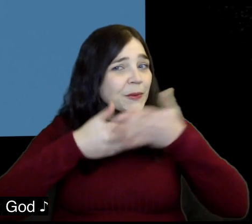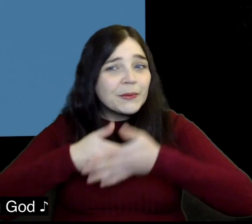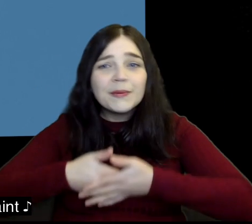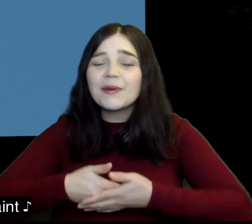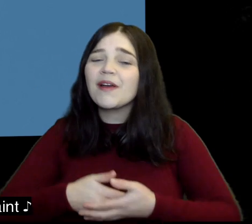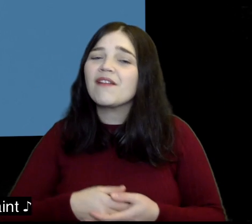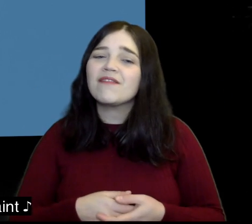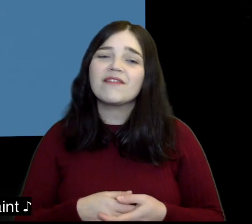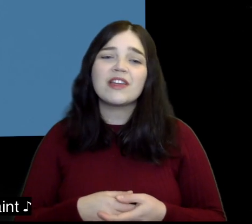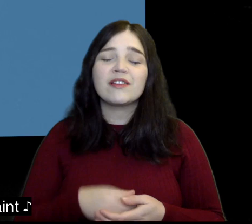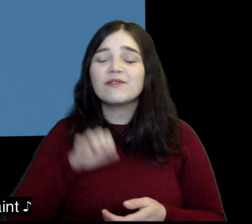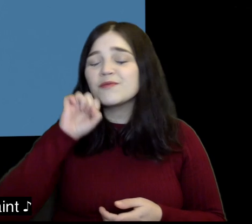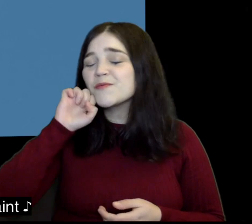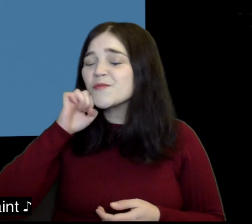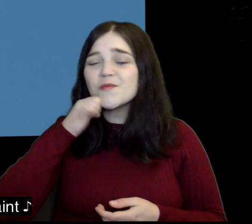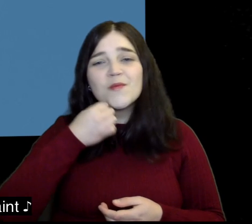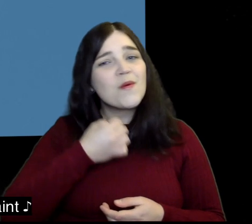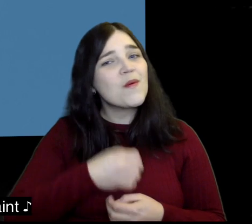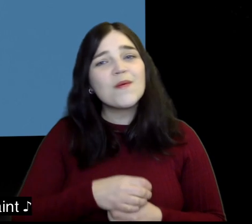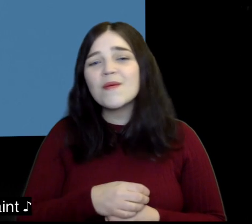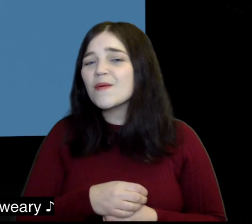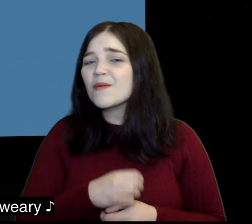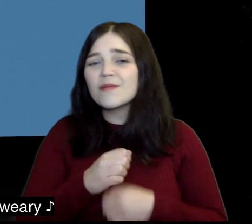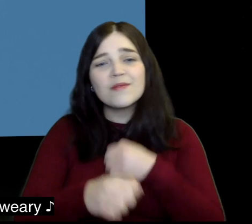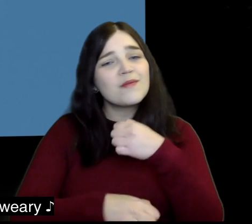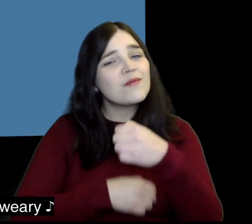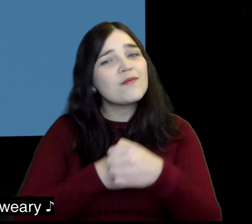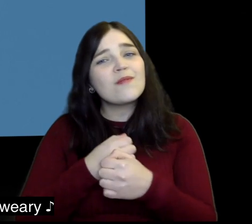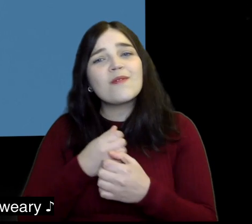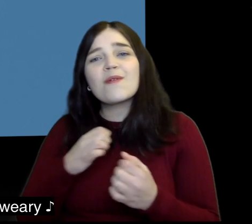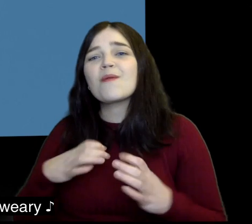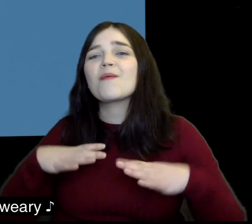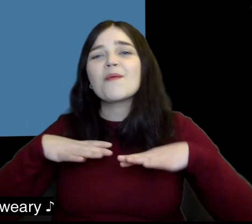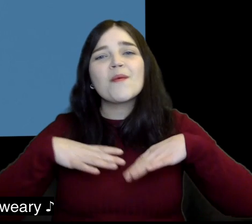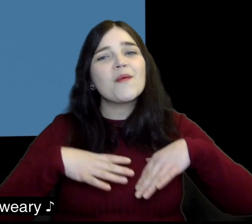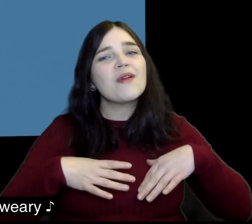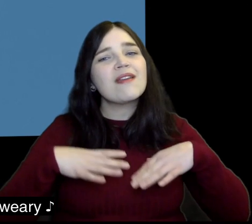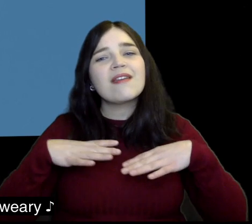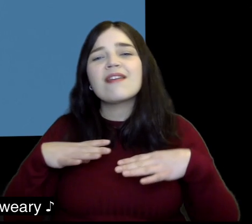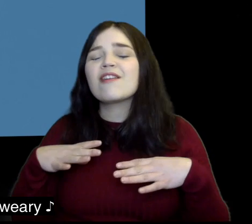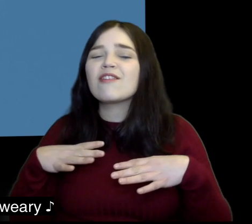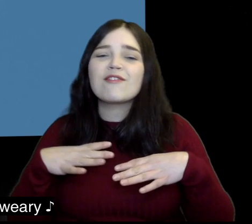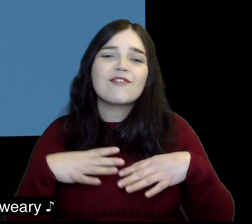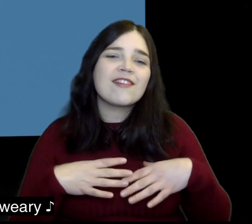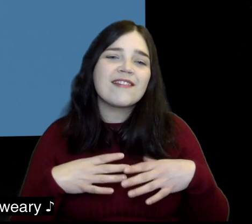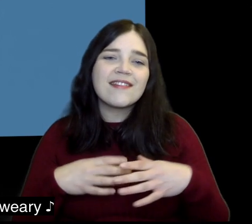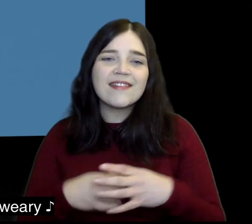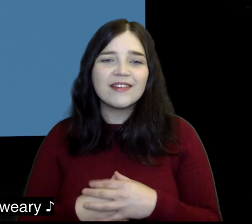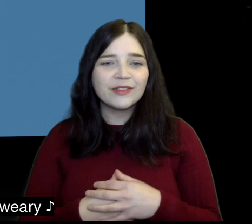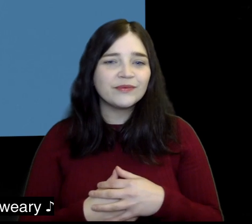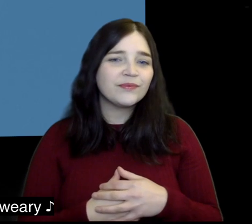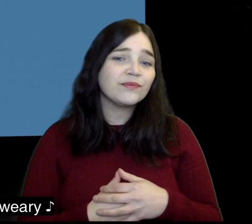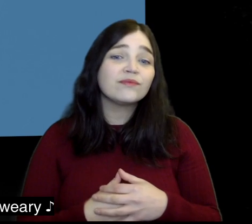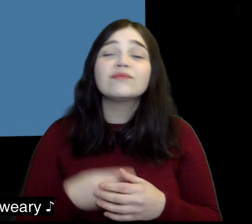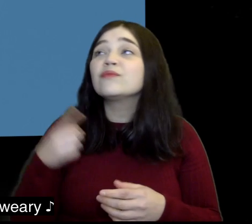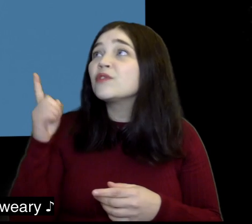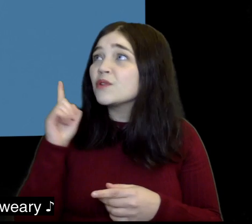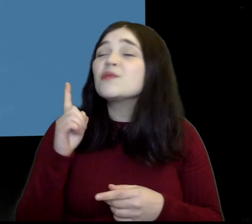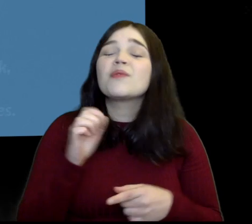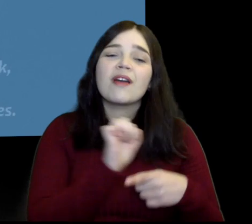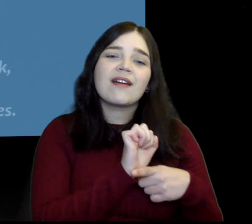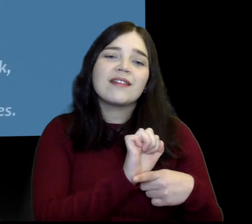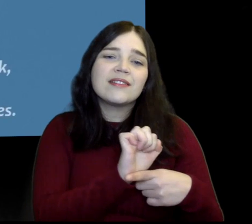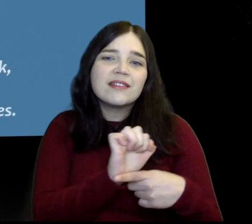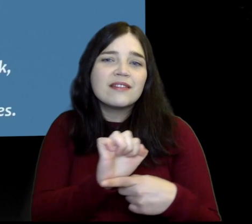God You do not make you want No way to